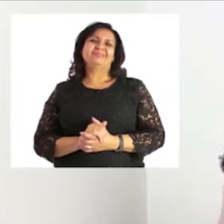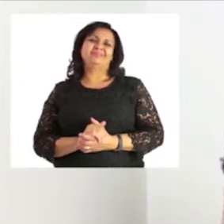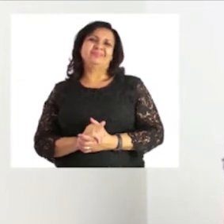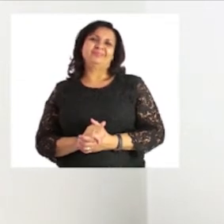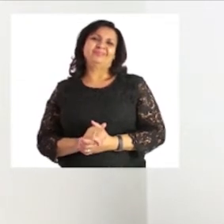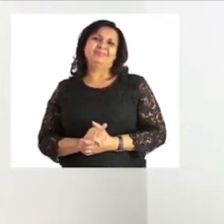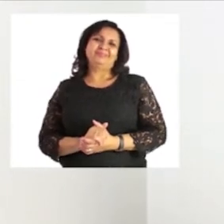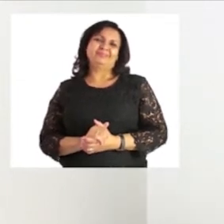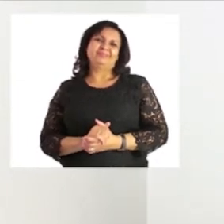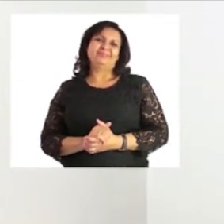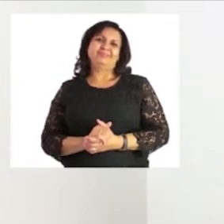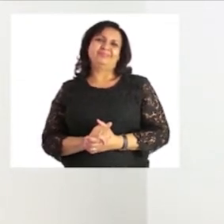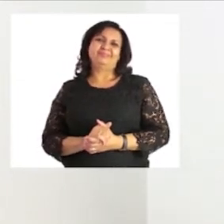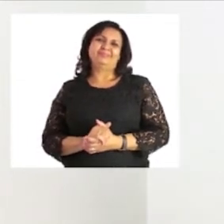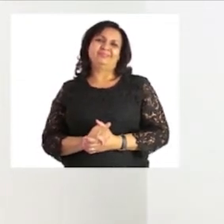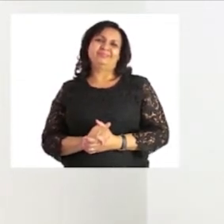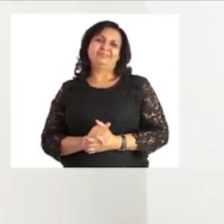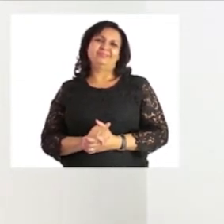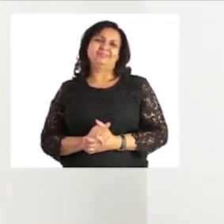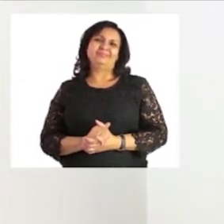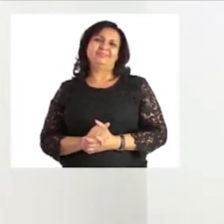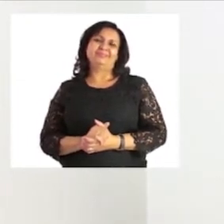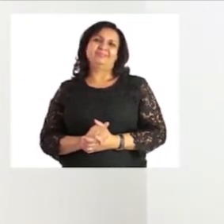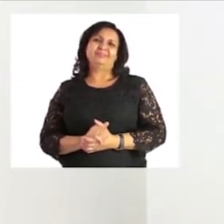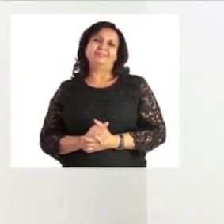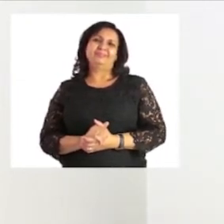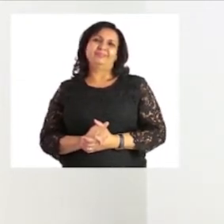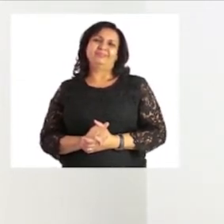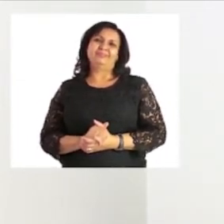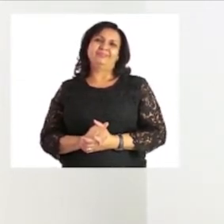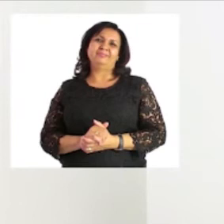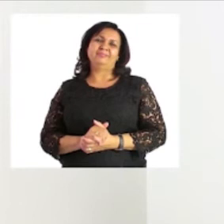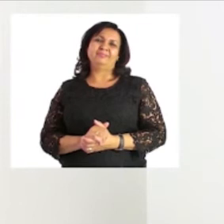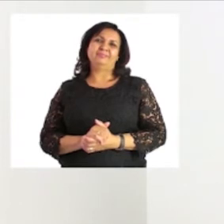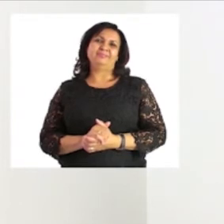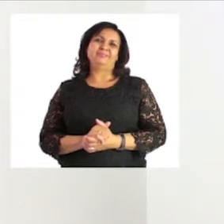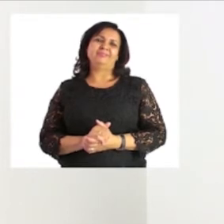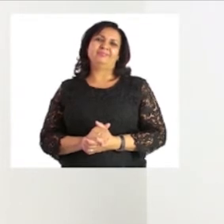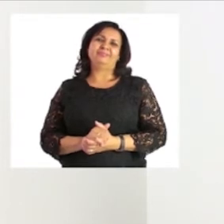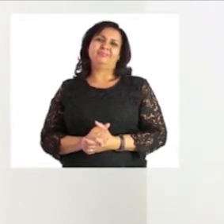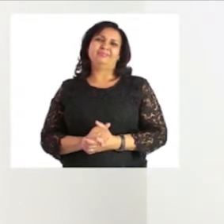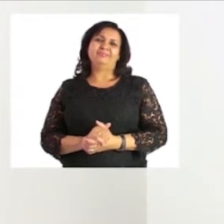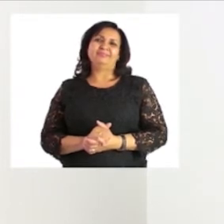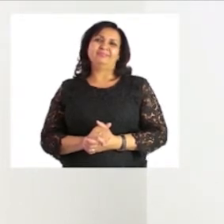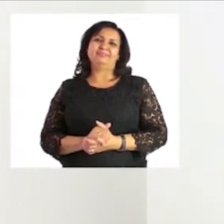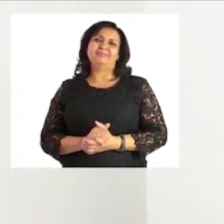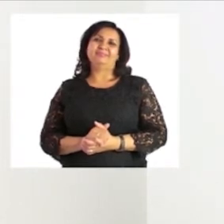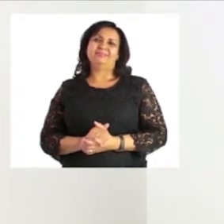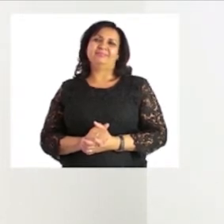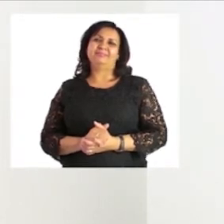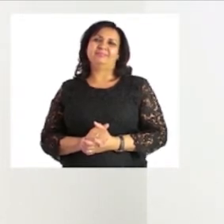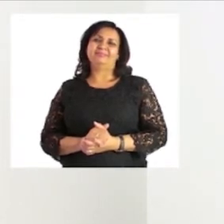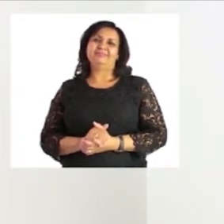okay there we go i'm starting at the top and i'm going down then i go